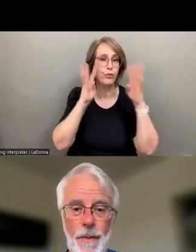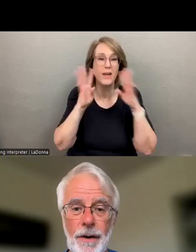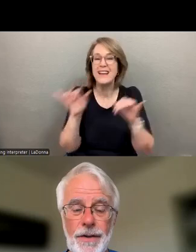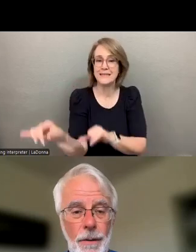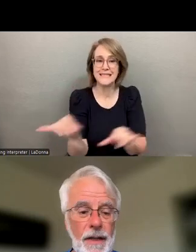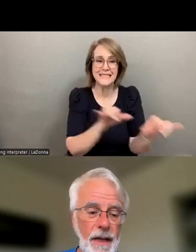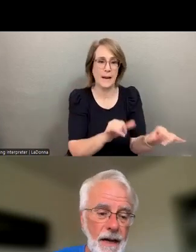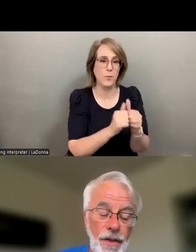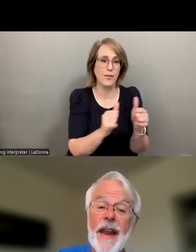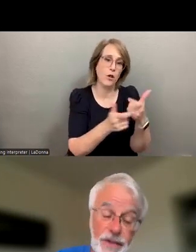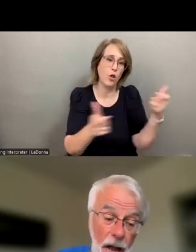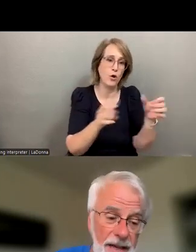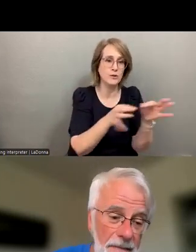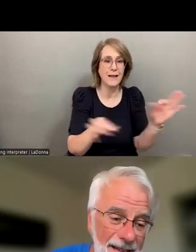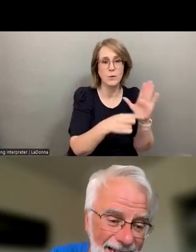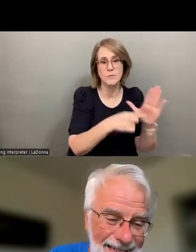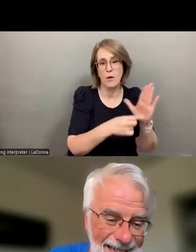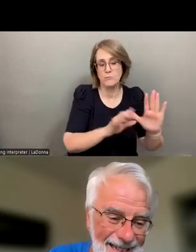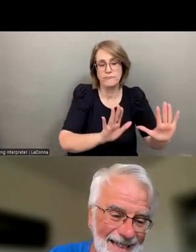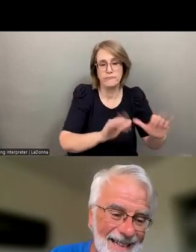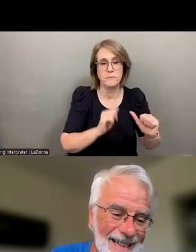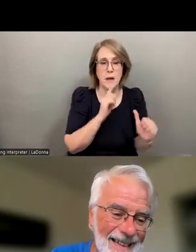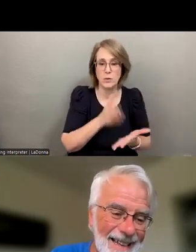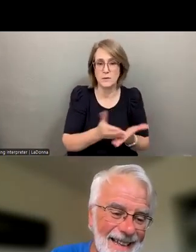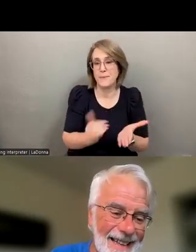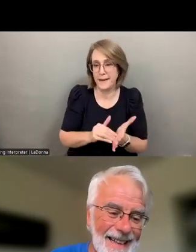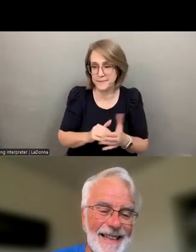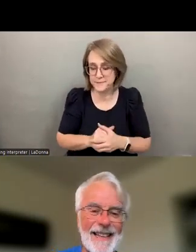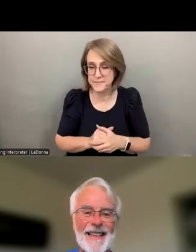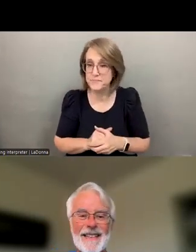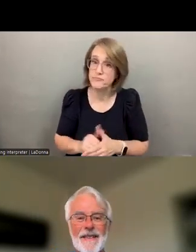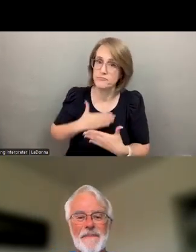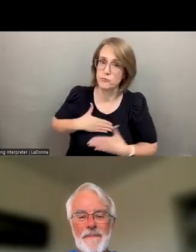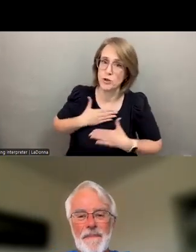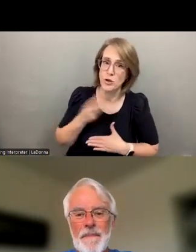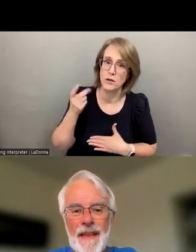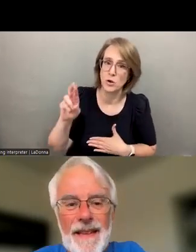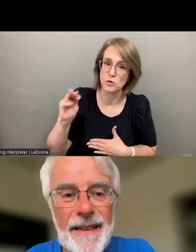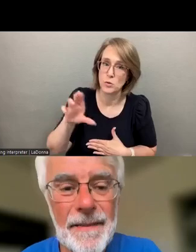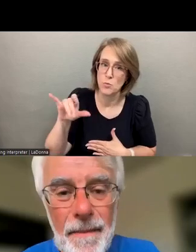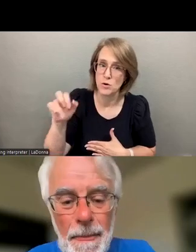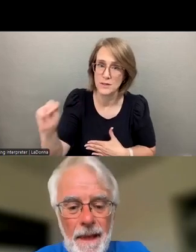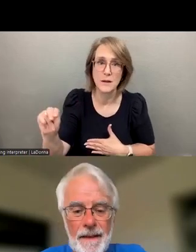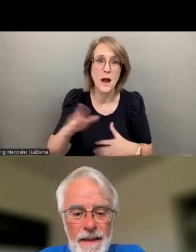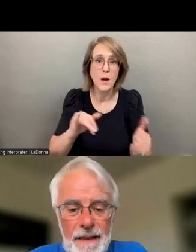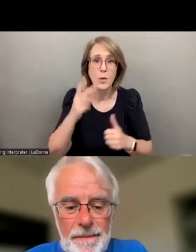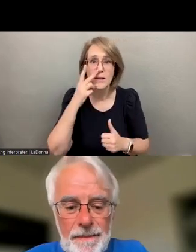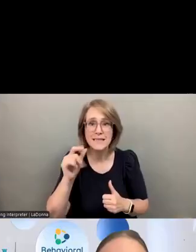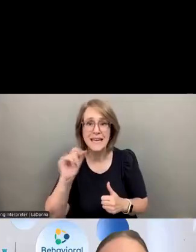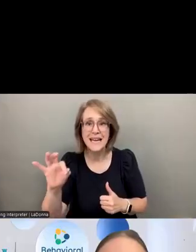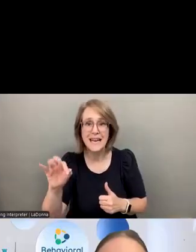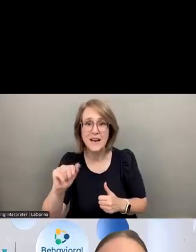large-language models. So, with that, I'll stop again. Really appreciate it, Denny. Great points. And I want to see if Arrow Foster is with